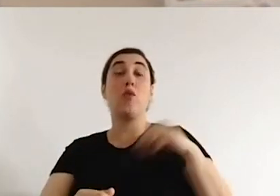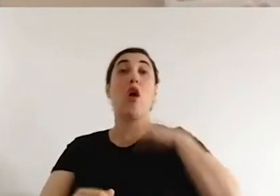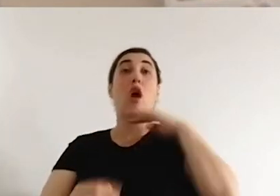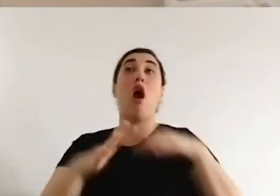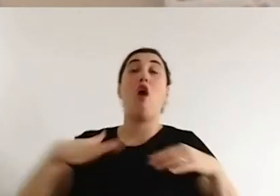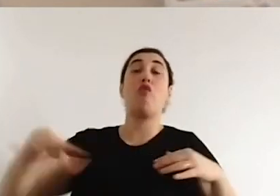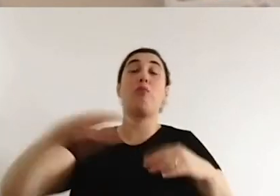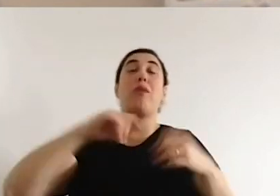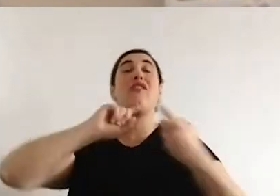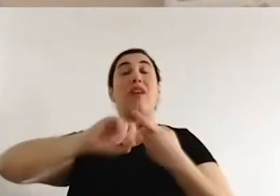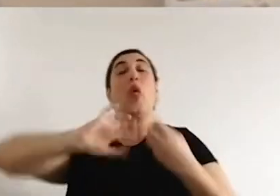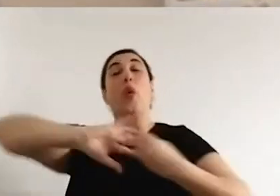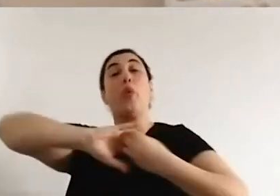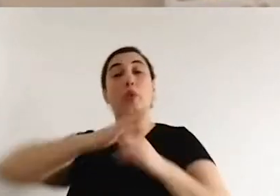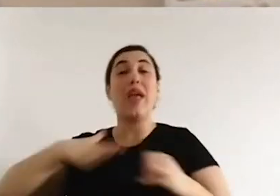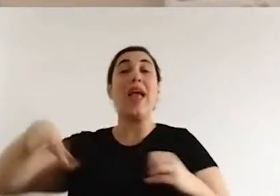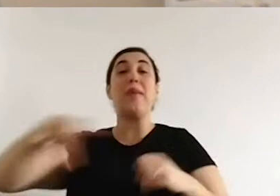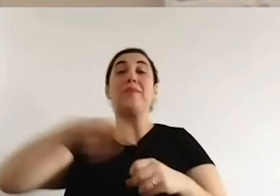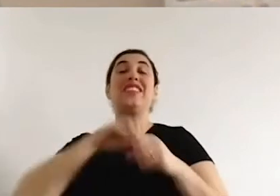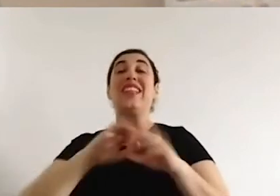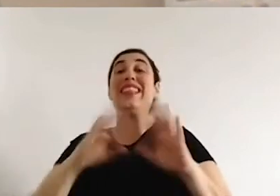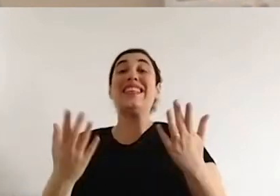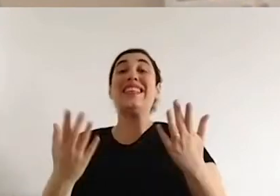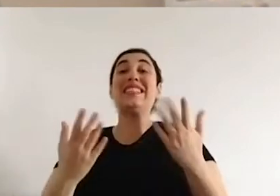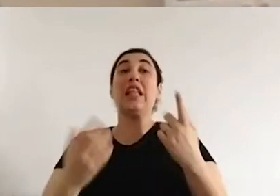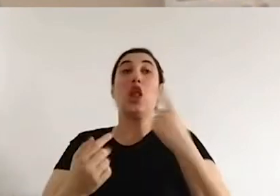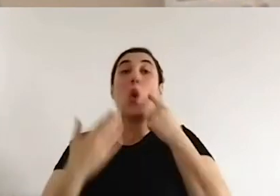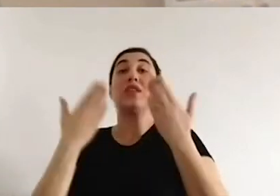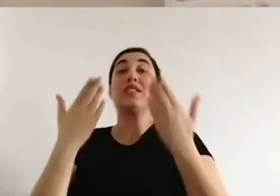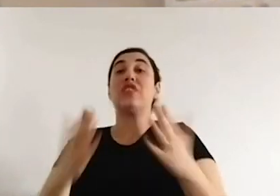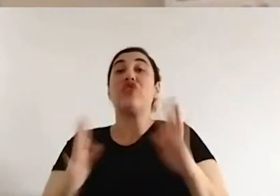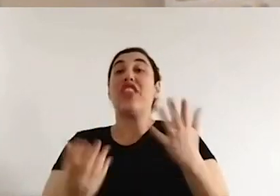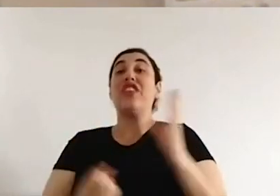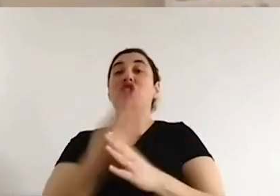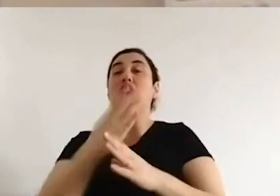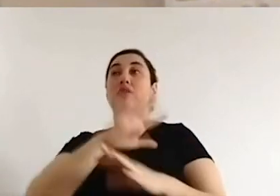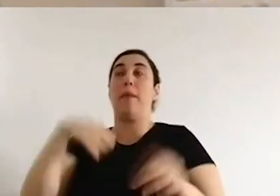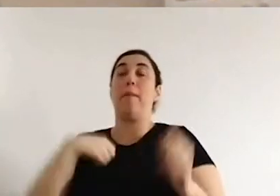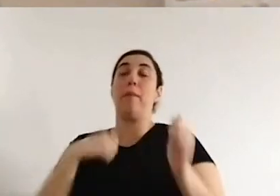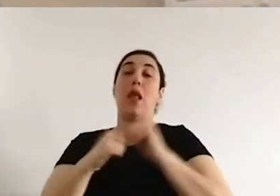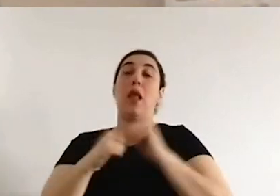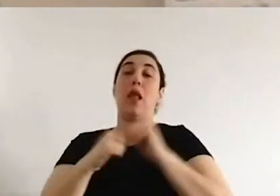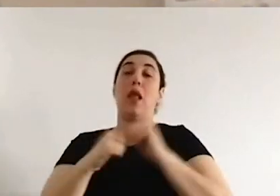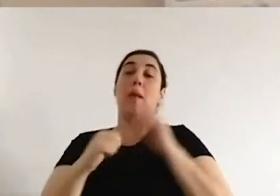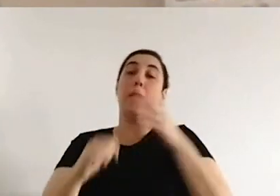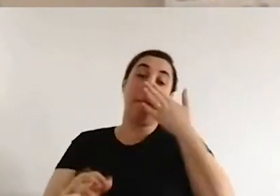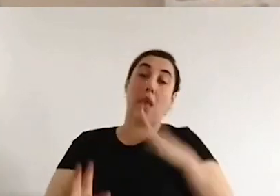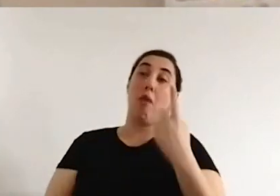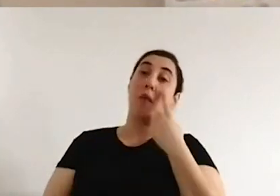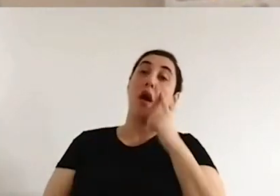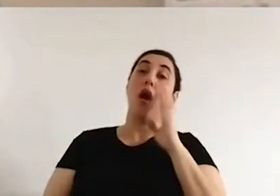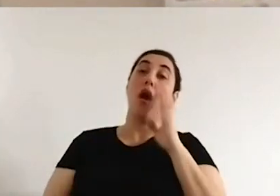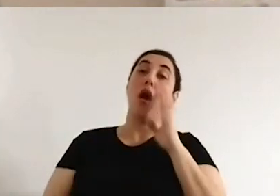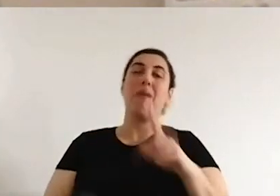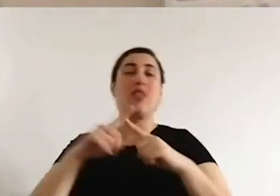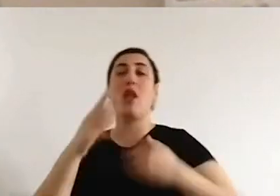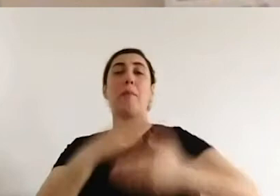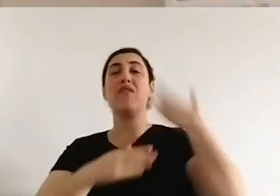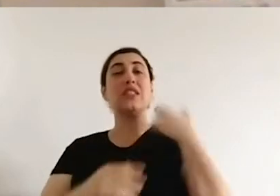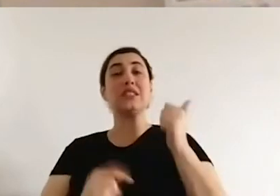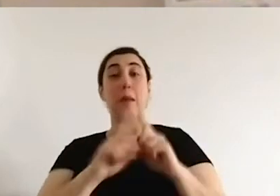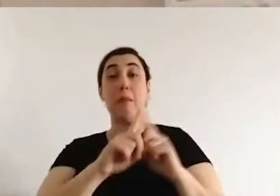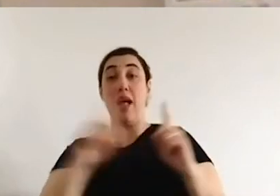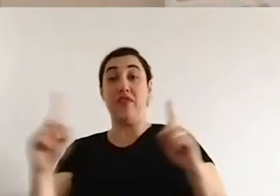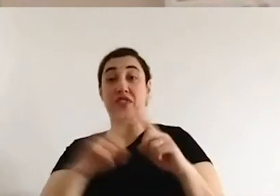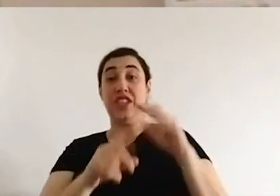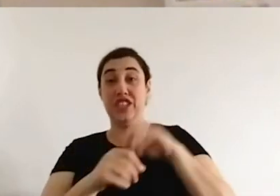unfold and we will see altogether how it unfolds. But we know that the Trump